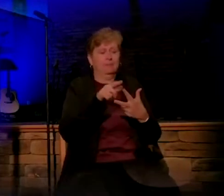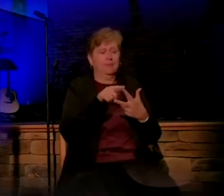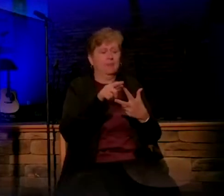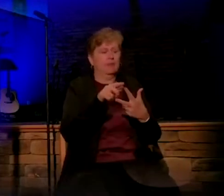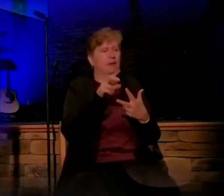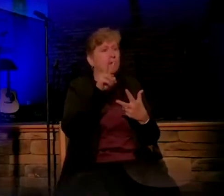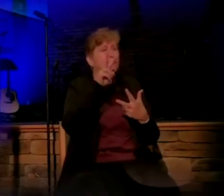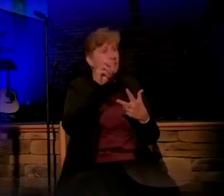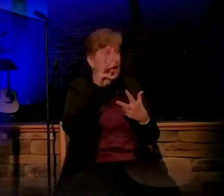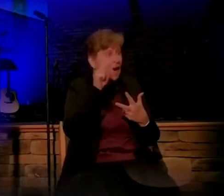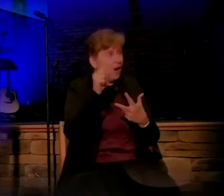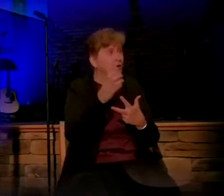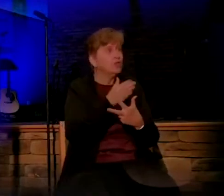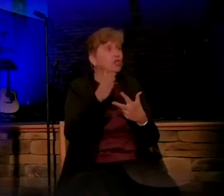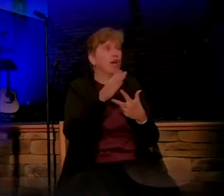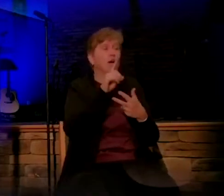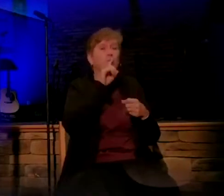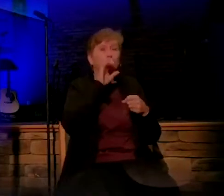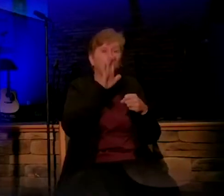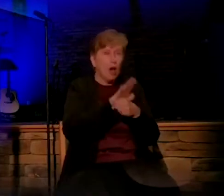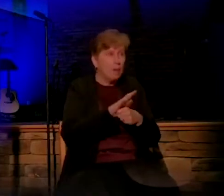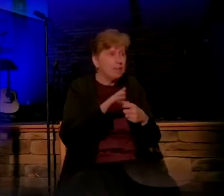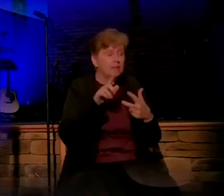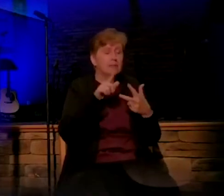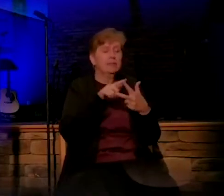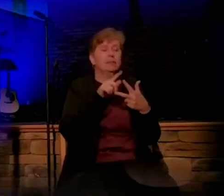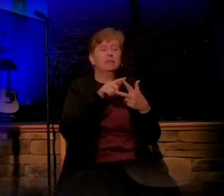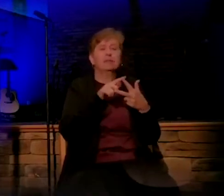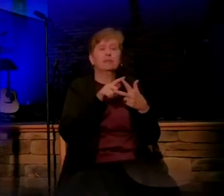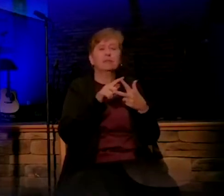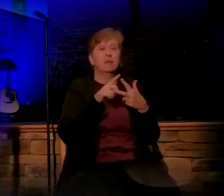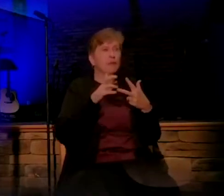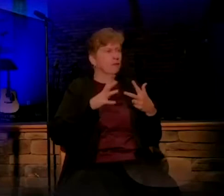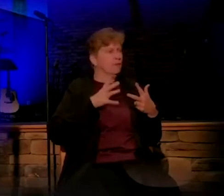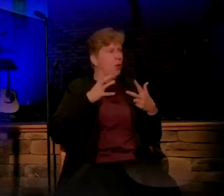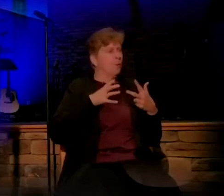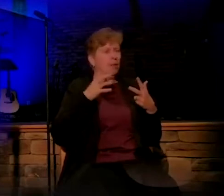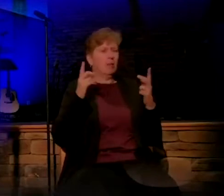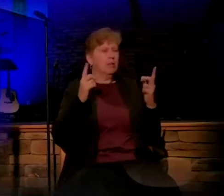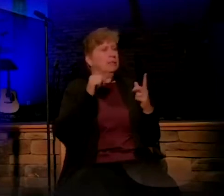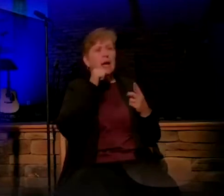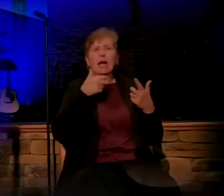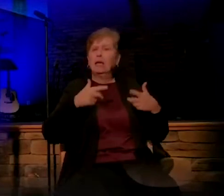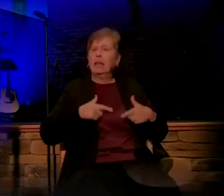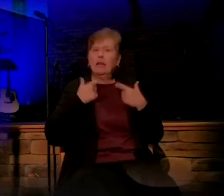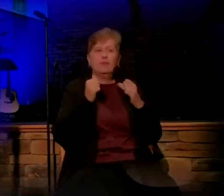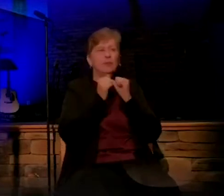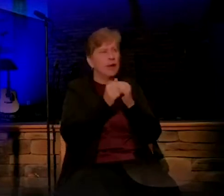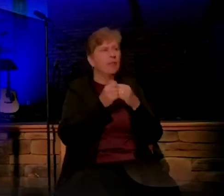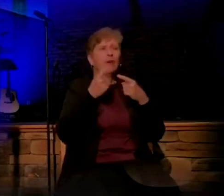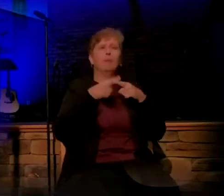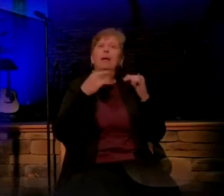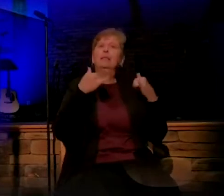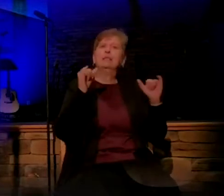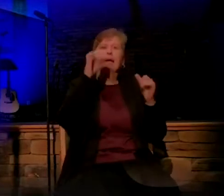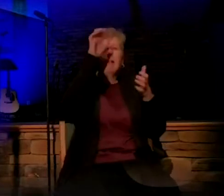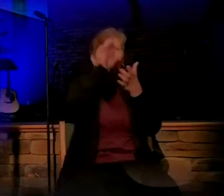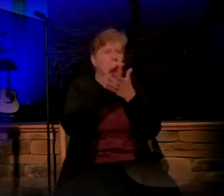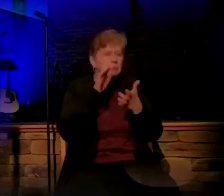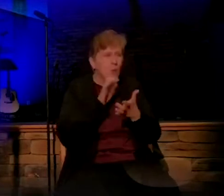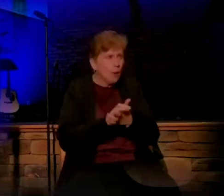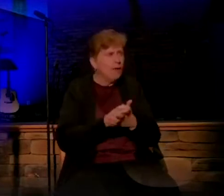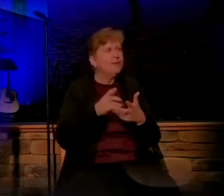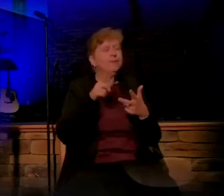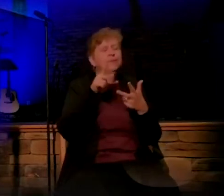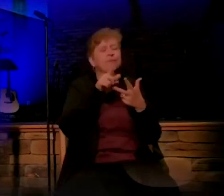Vows are shared. Promises are made. Even though they didn't live together, they were still husband and wife. And you